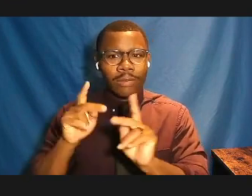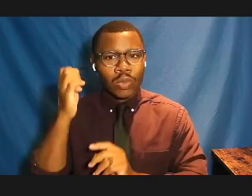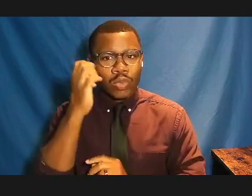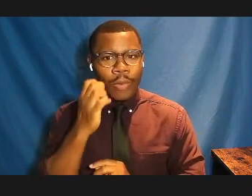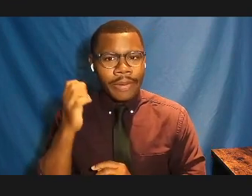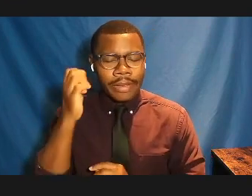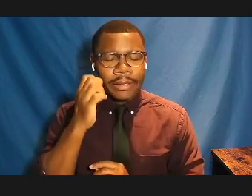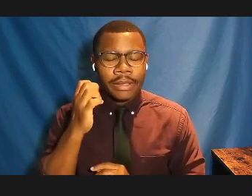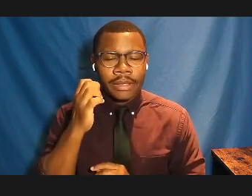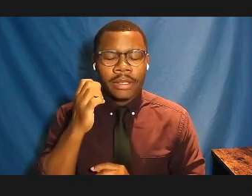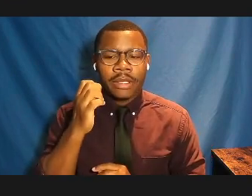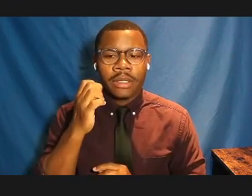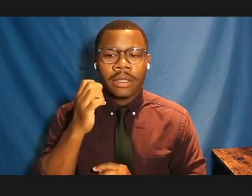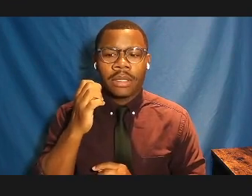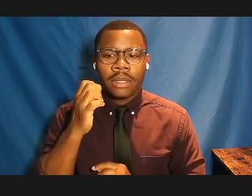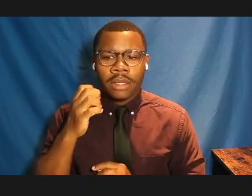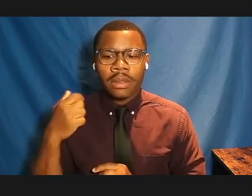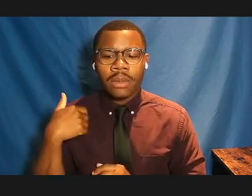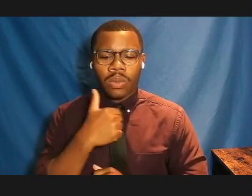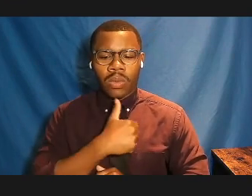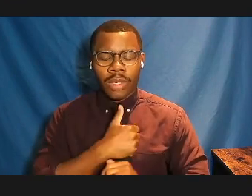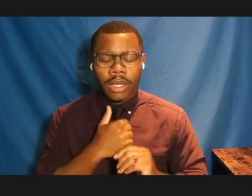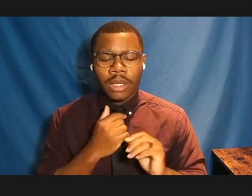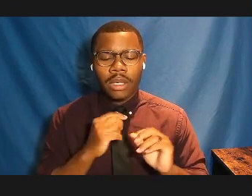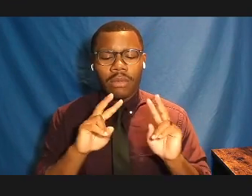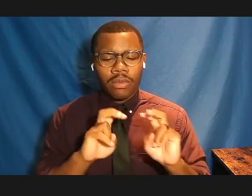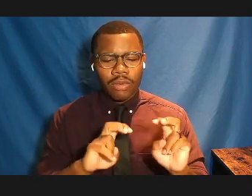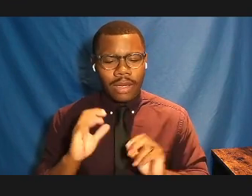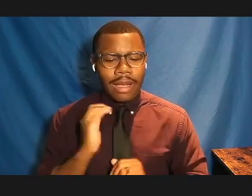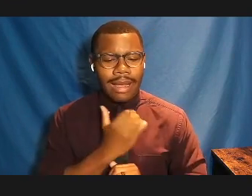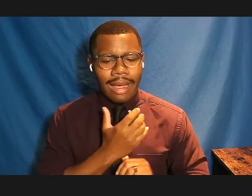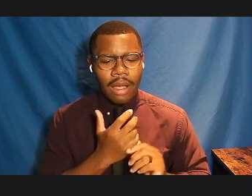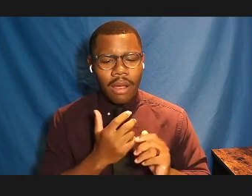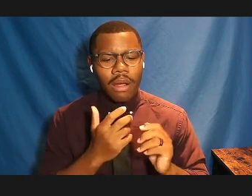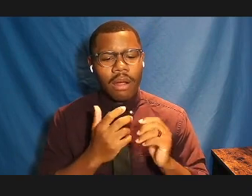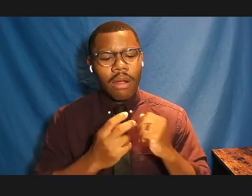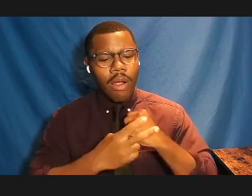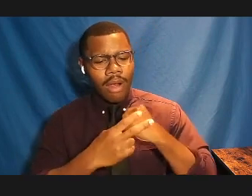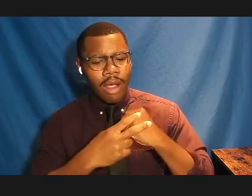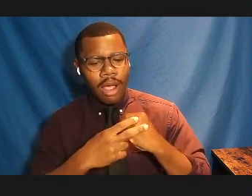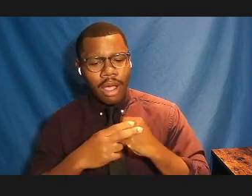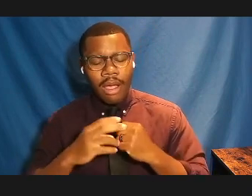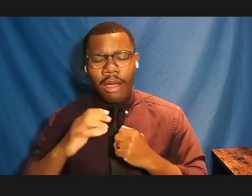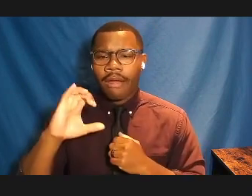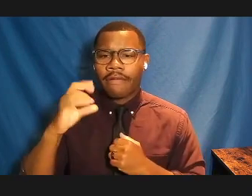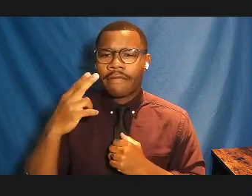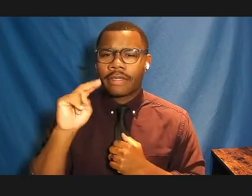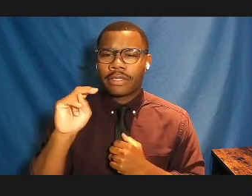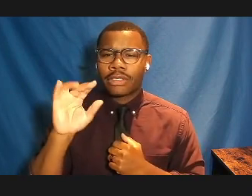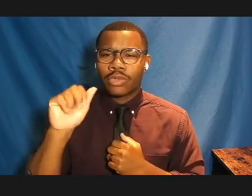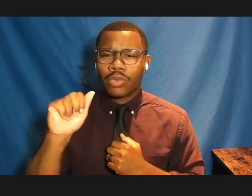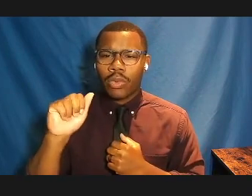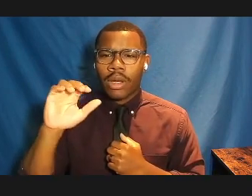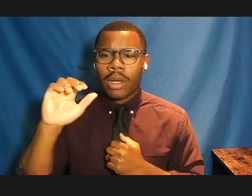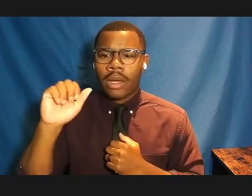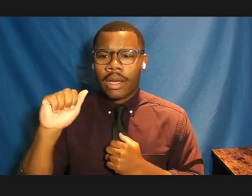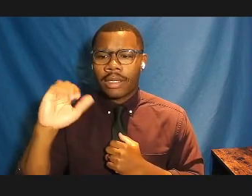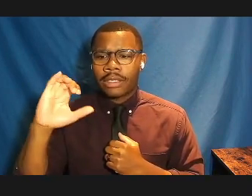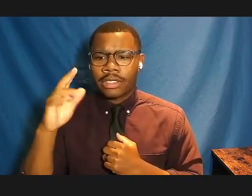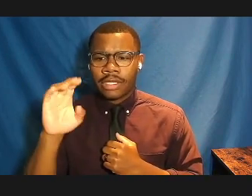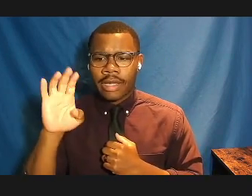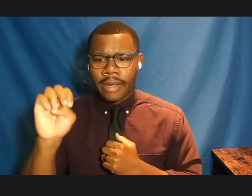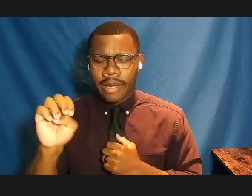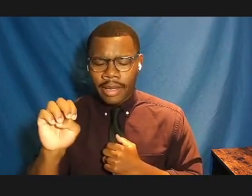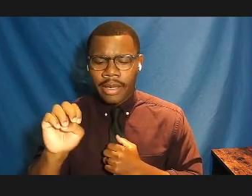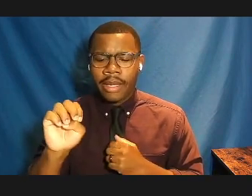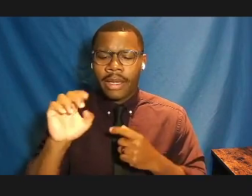Unless and until we read Nahuatl archives, we are bound by Chinua Achebe's adage, until the lions have their own historians, the history of